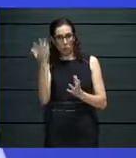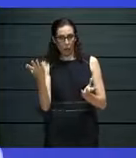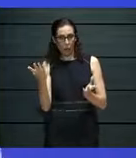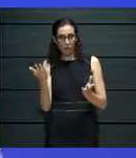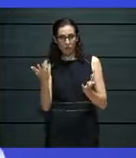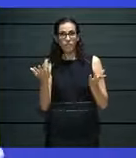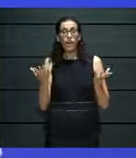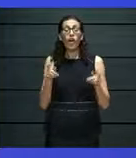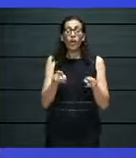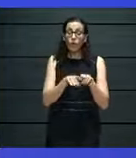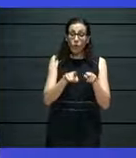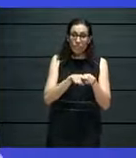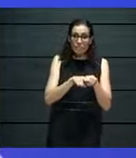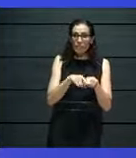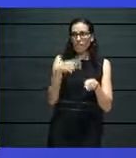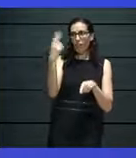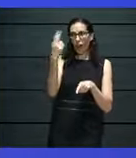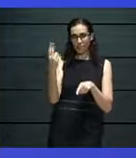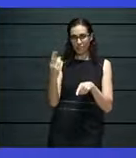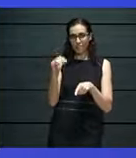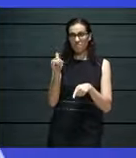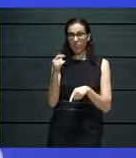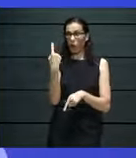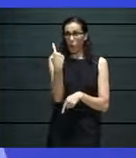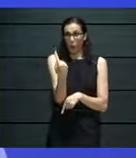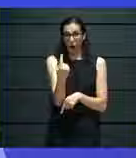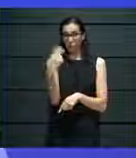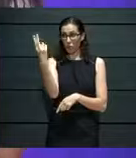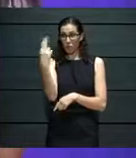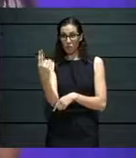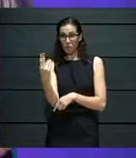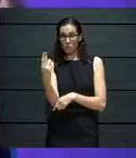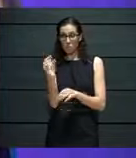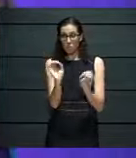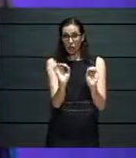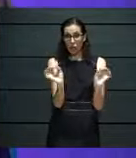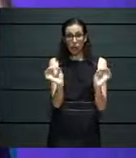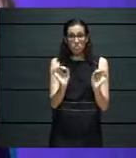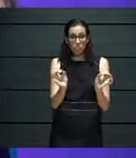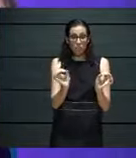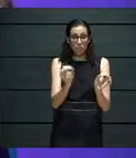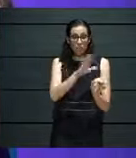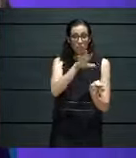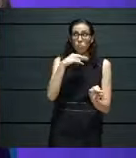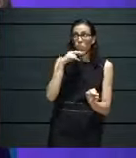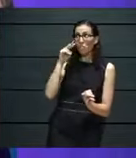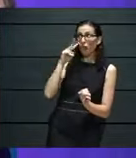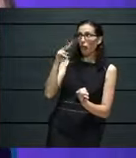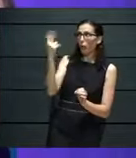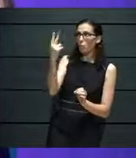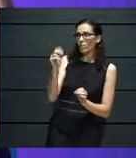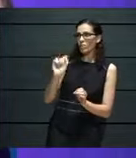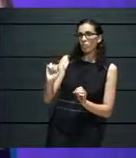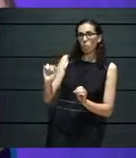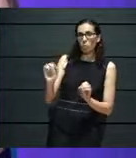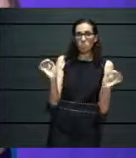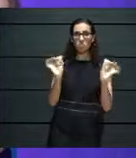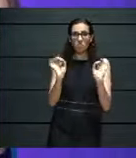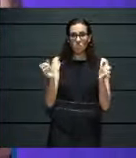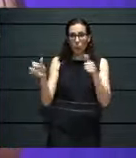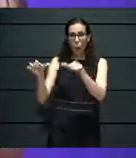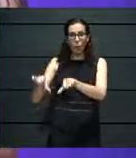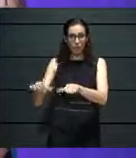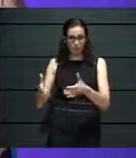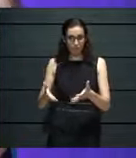only happen through tackling youths and students. Yeah. And in a way, it was a matter of updating the work to